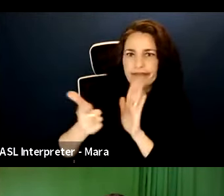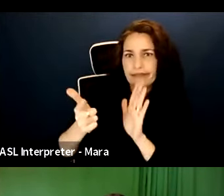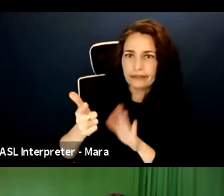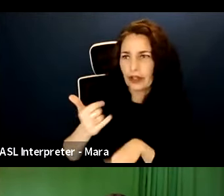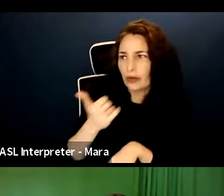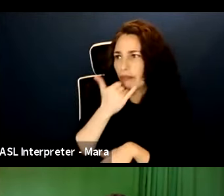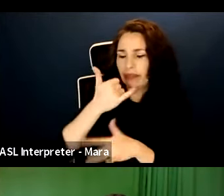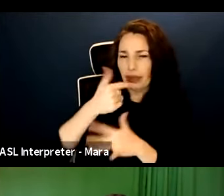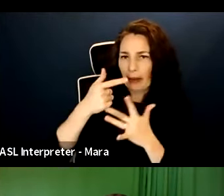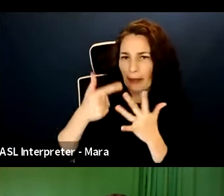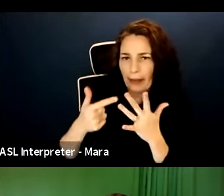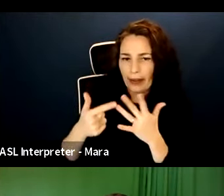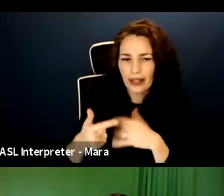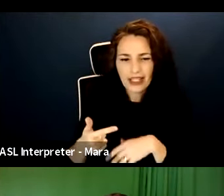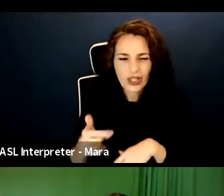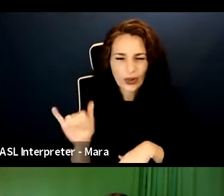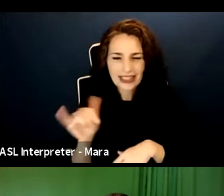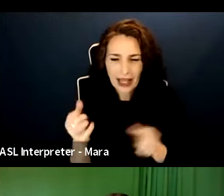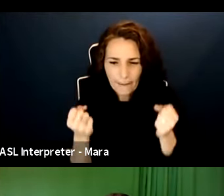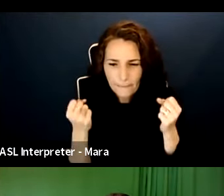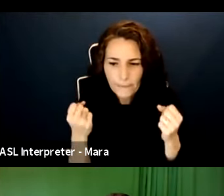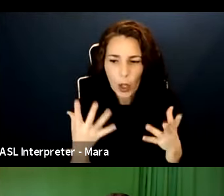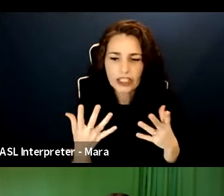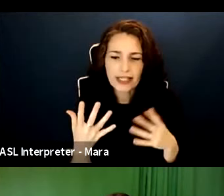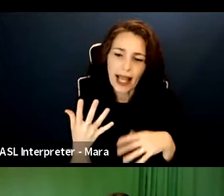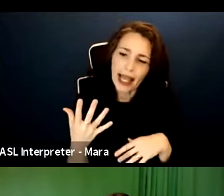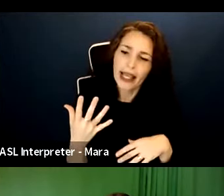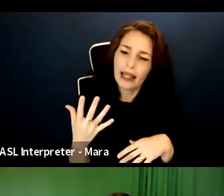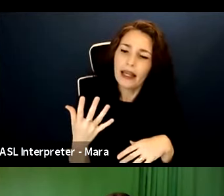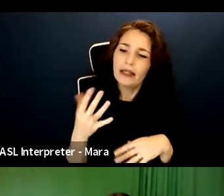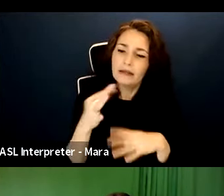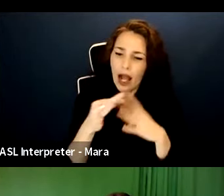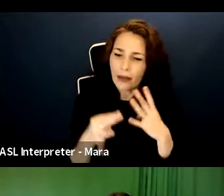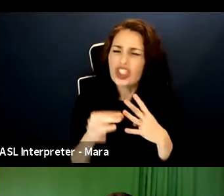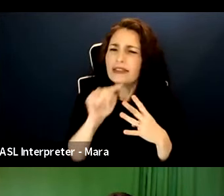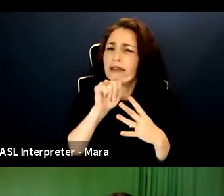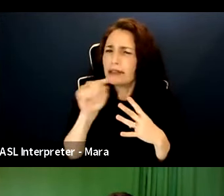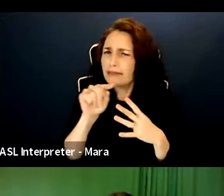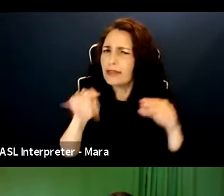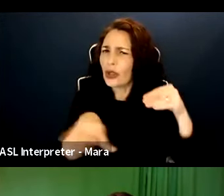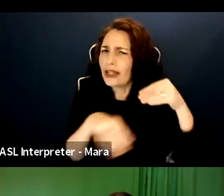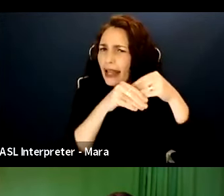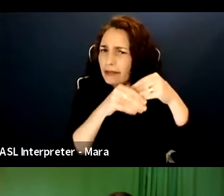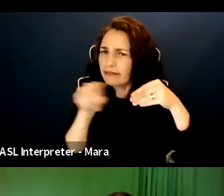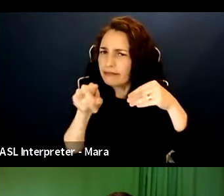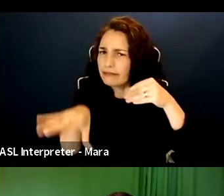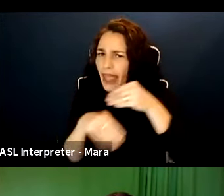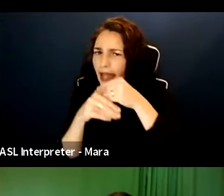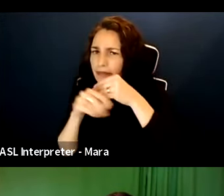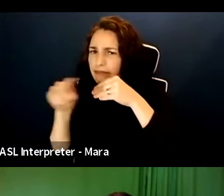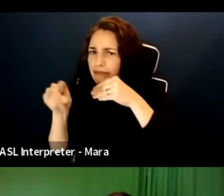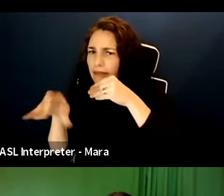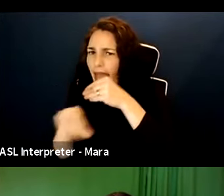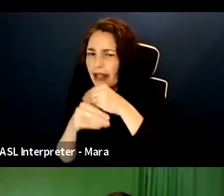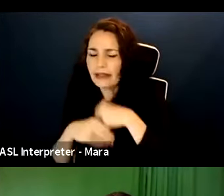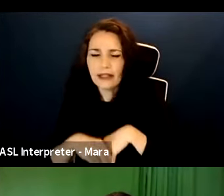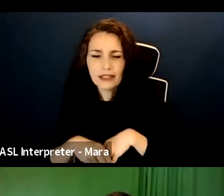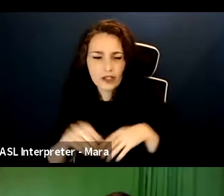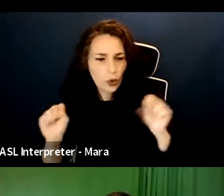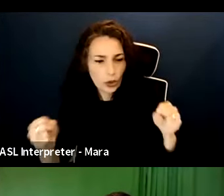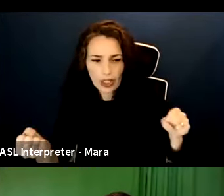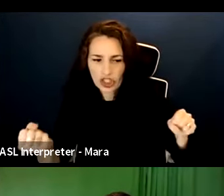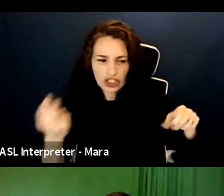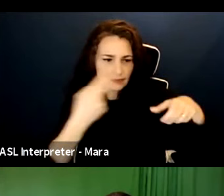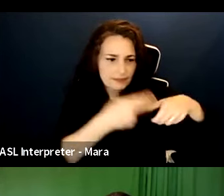and so as like a multi-hyphenate, it's great to be able to just jump in. And, um, it's great.